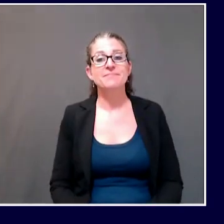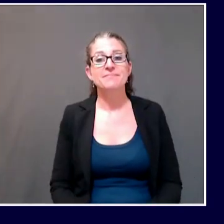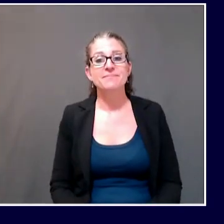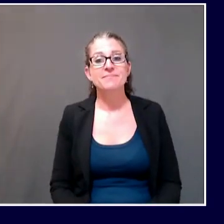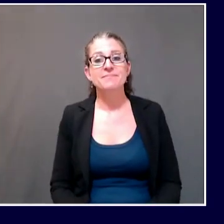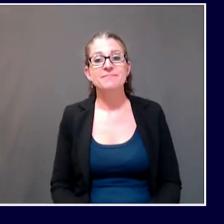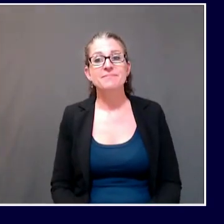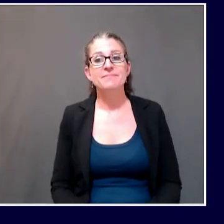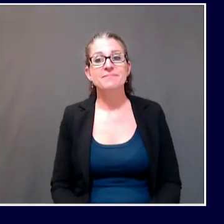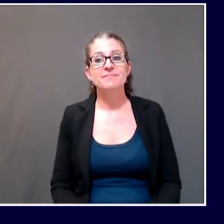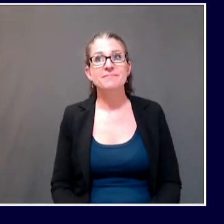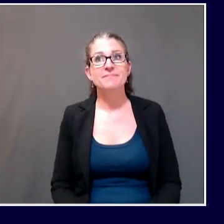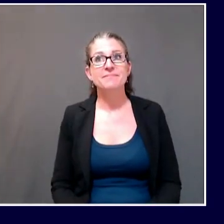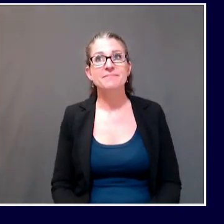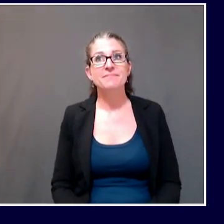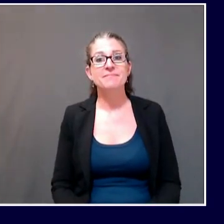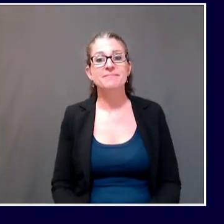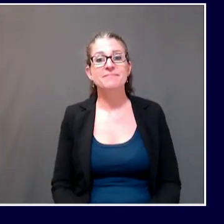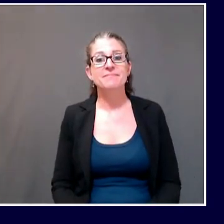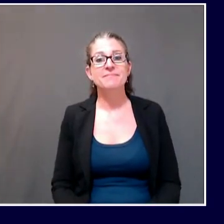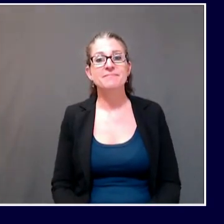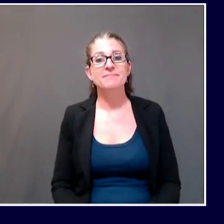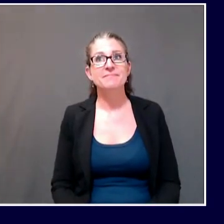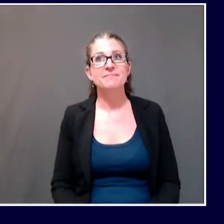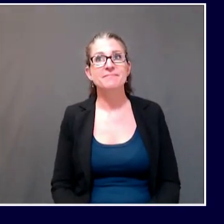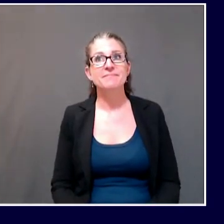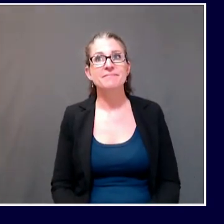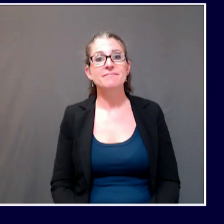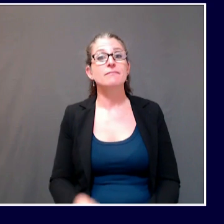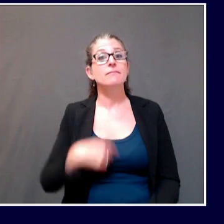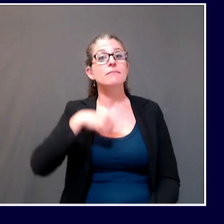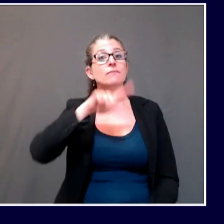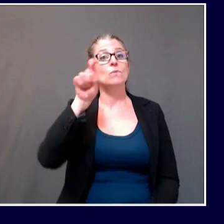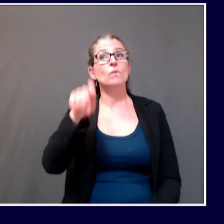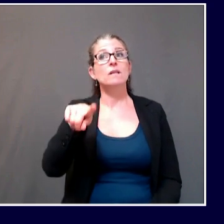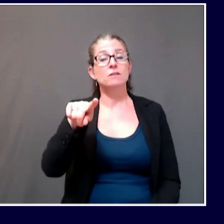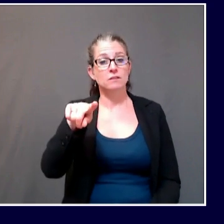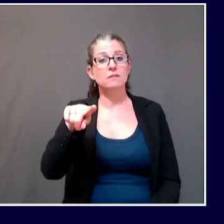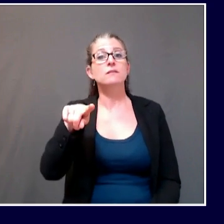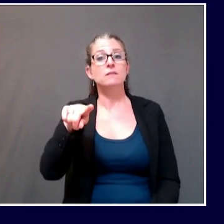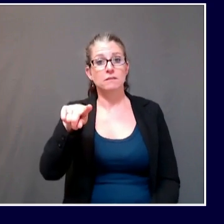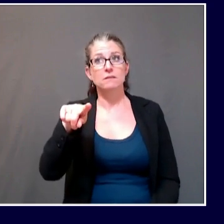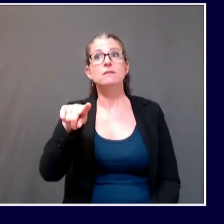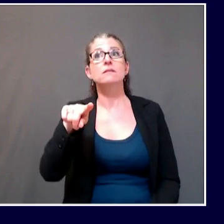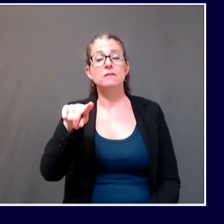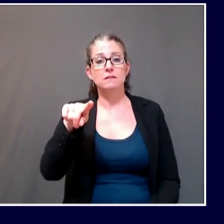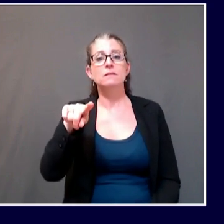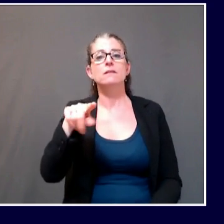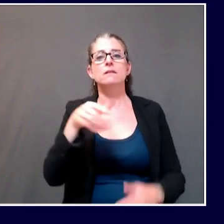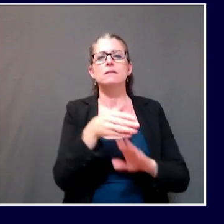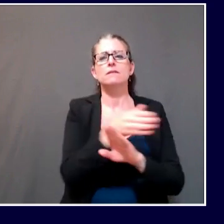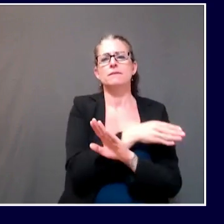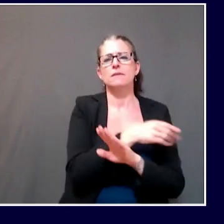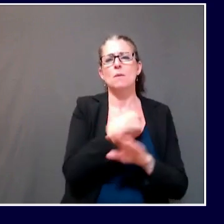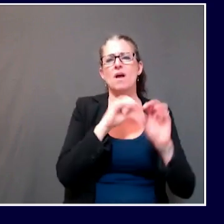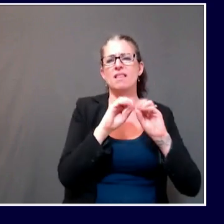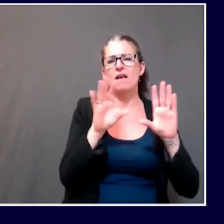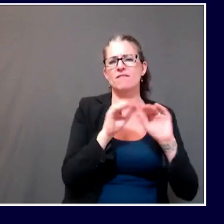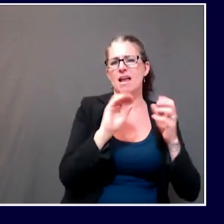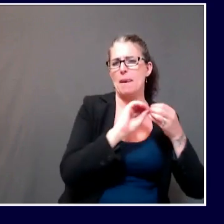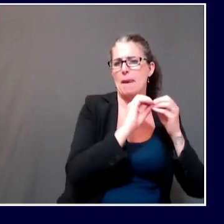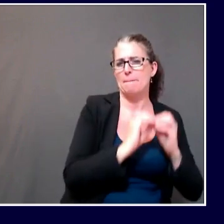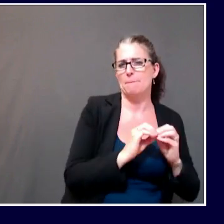I do have a question. Before I ask it, I just wanted to double check a couple of stats. There are, at the Big Moose Incase, there are